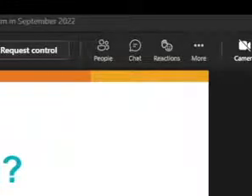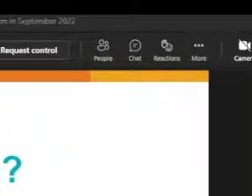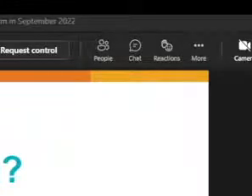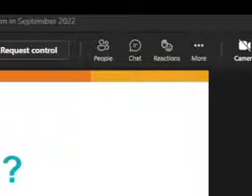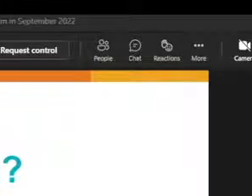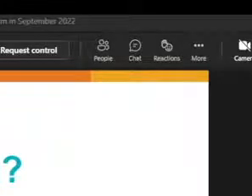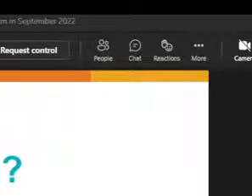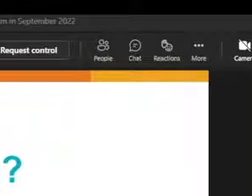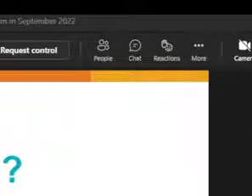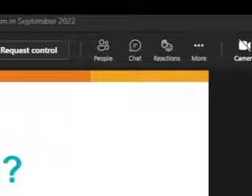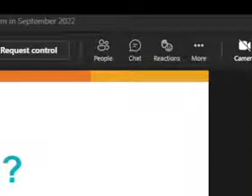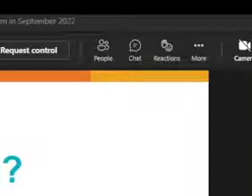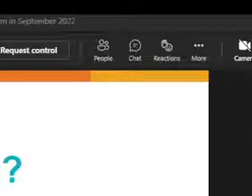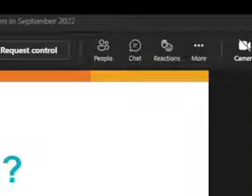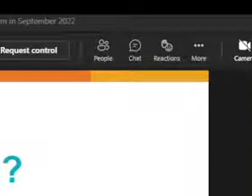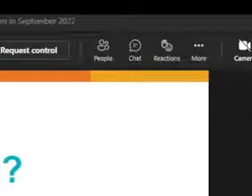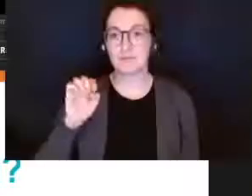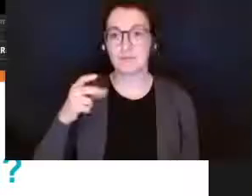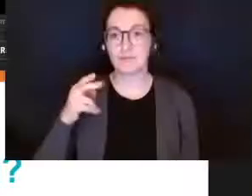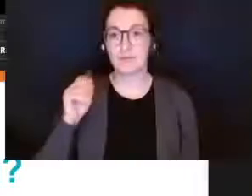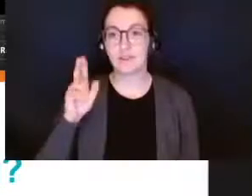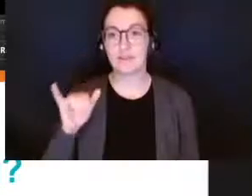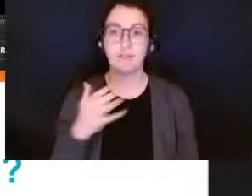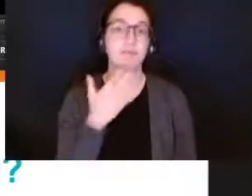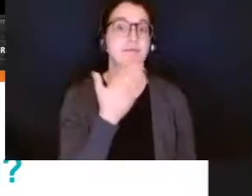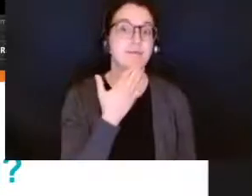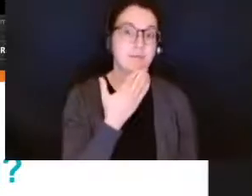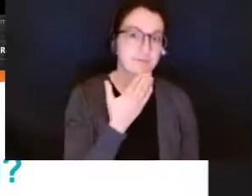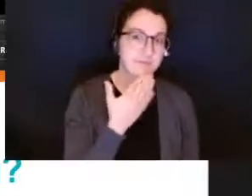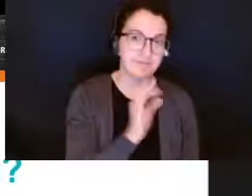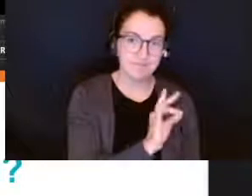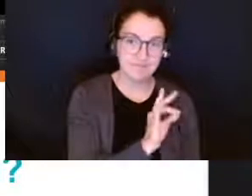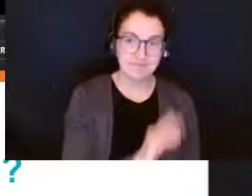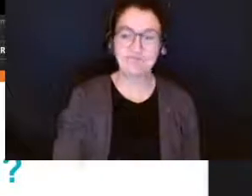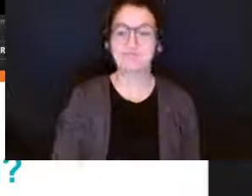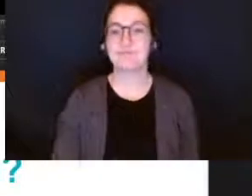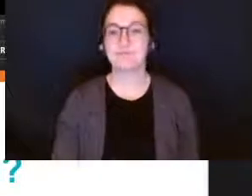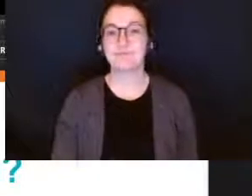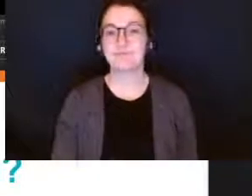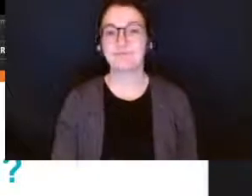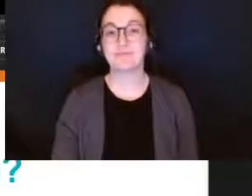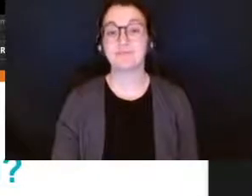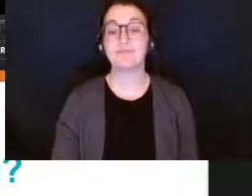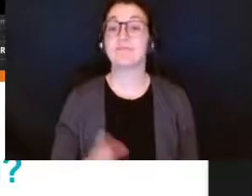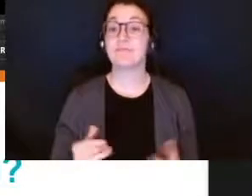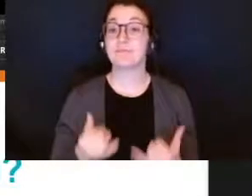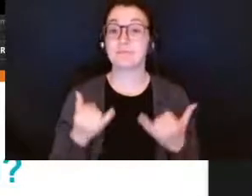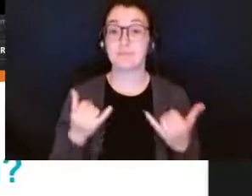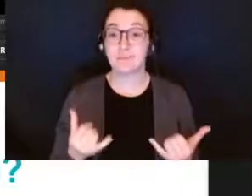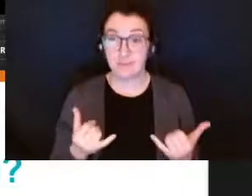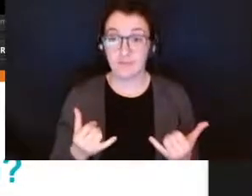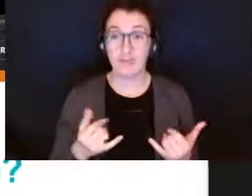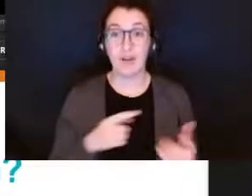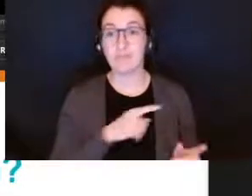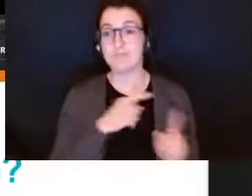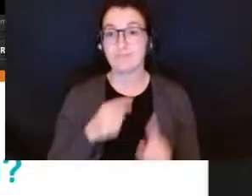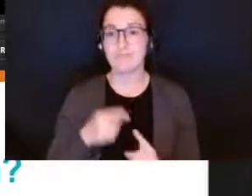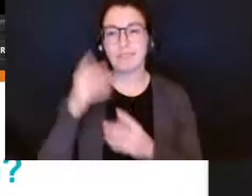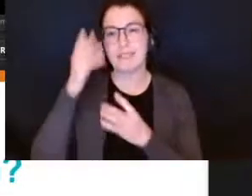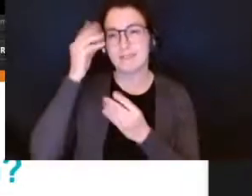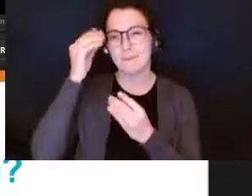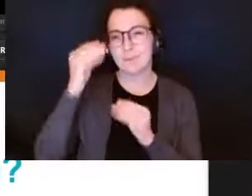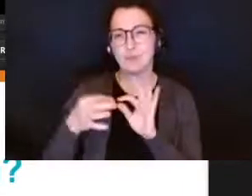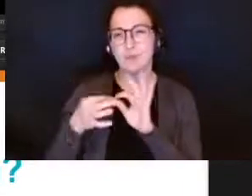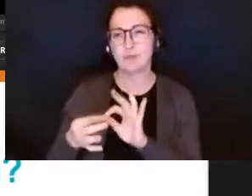so you jacqueline now we are going to get into the information related to special needs and